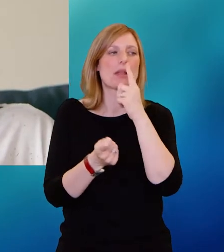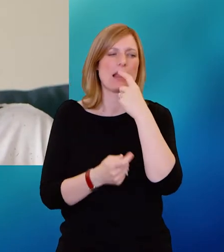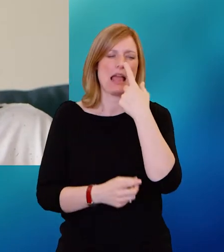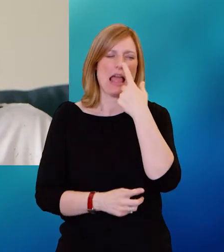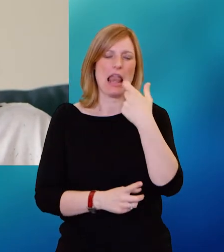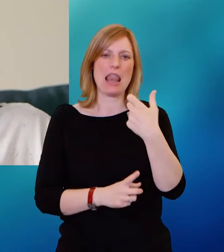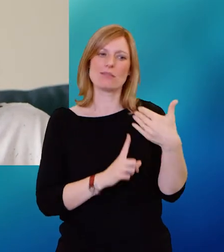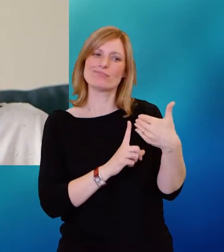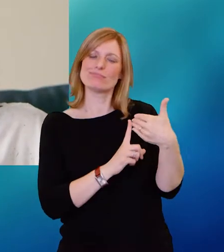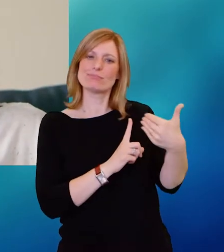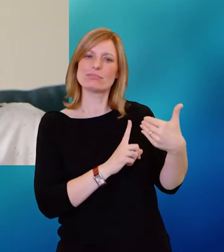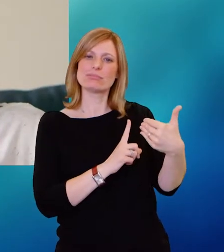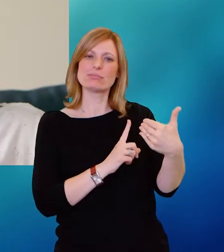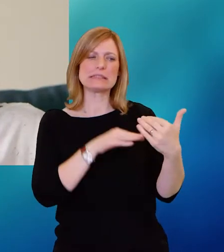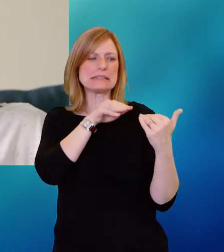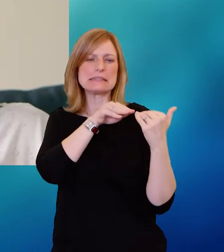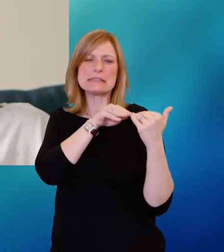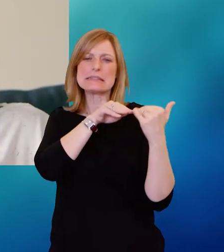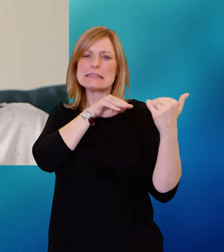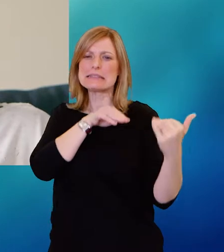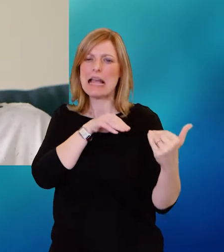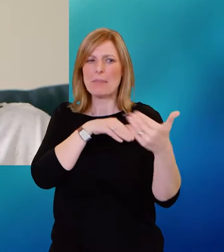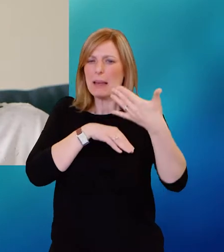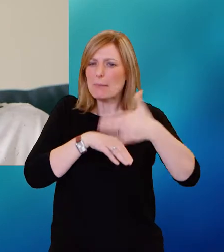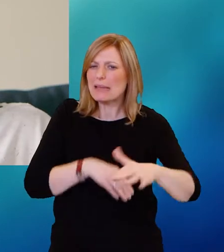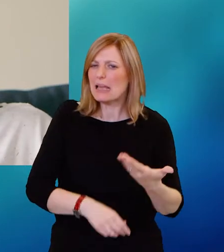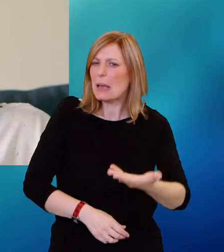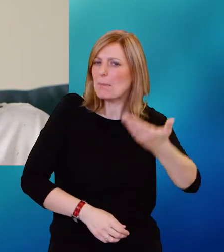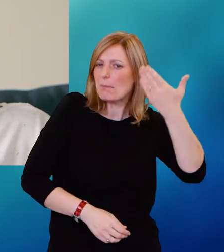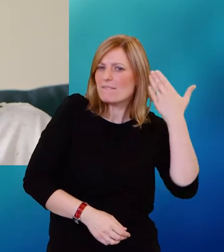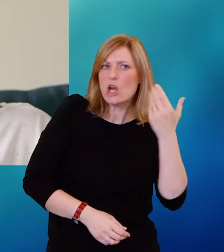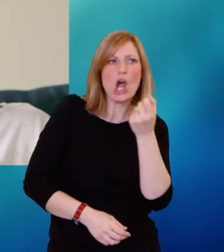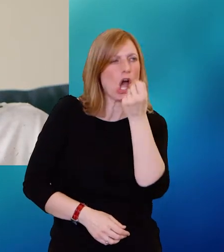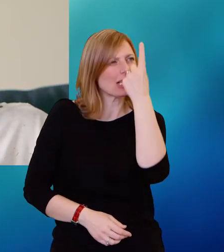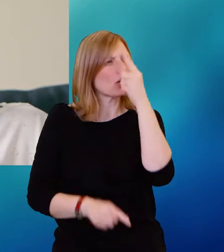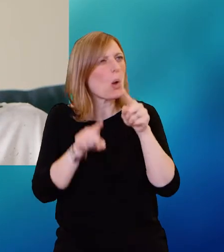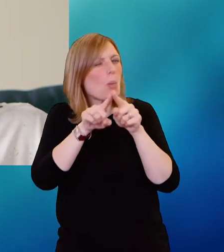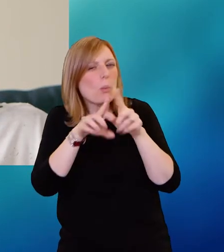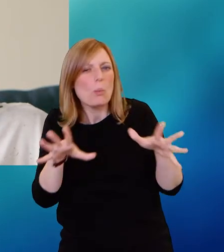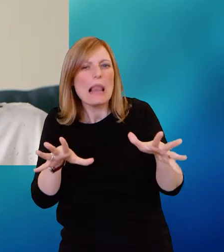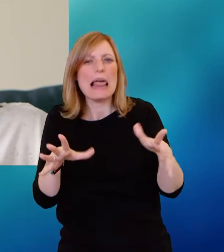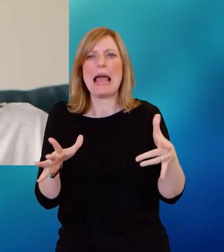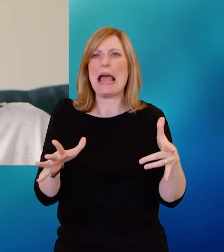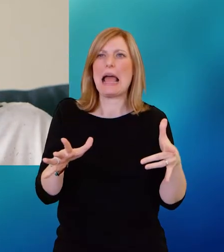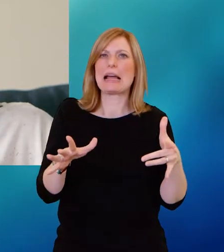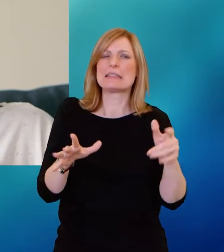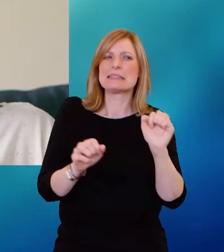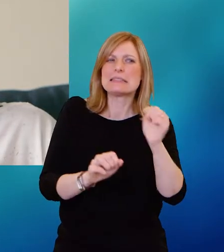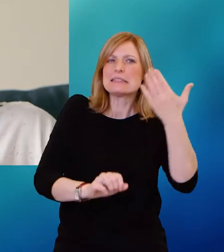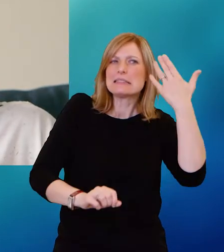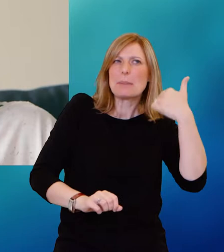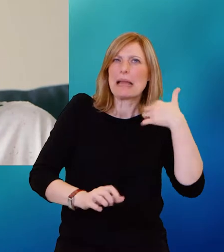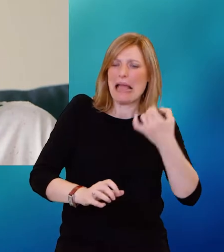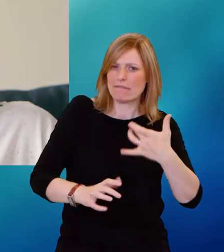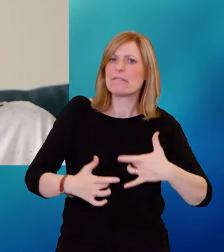with me as a peer because I've been there. I've done it. I have an understanding of it. From the feelings to the thoughts